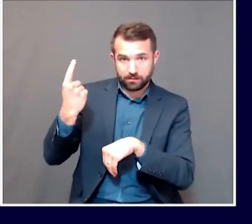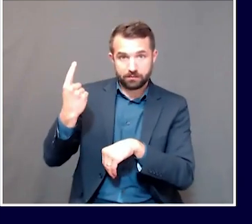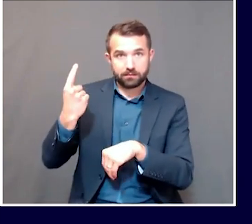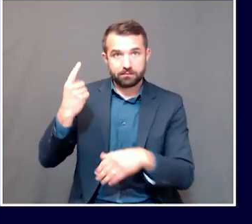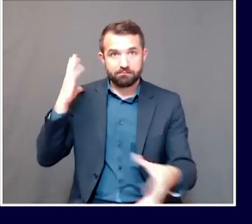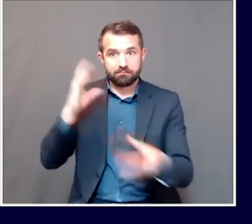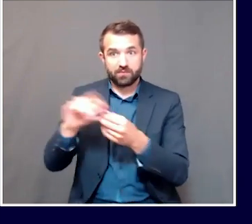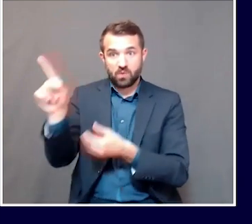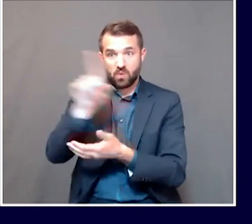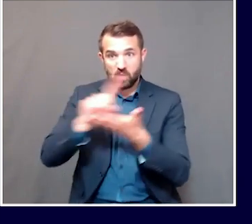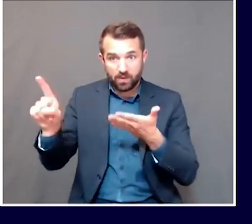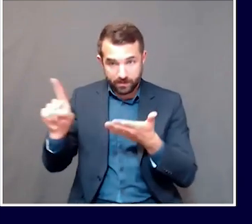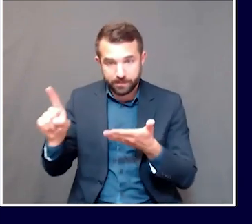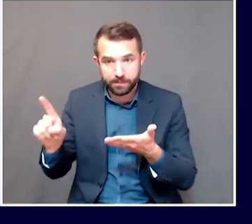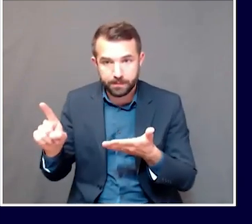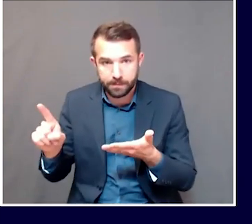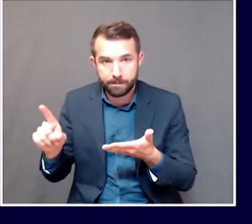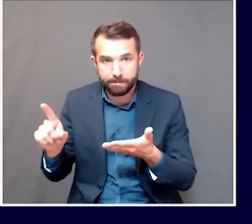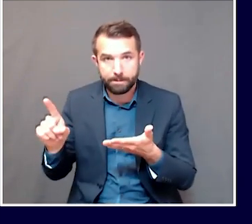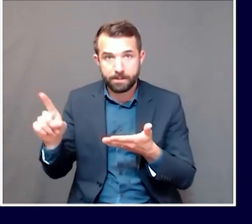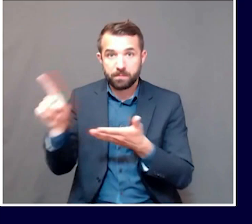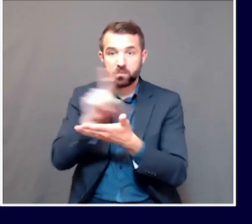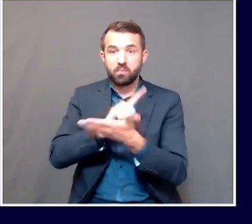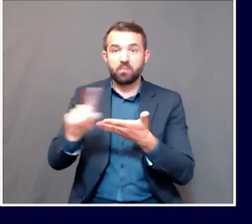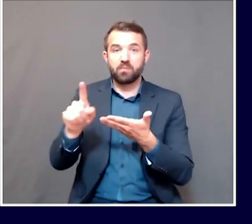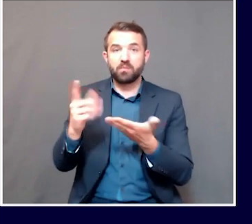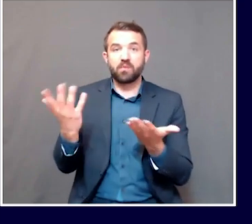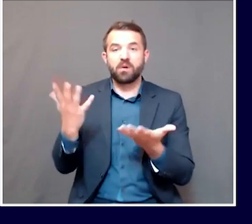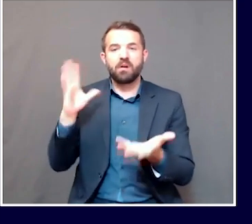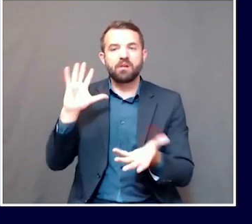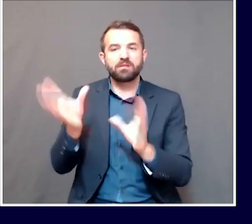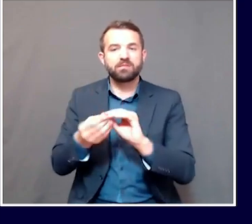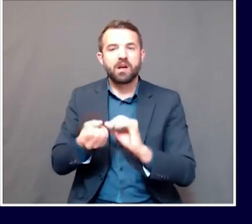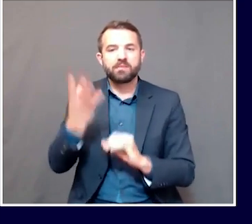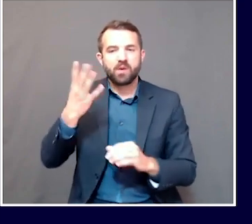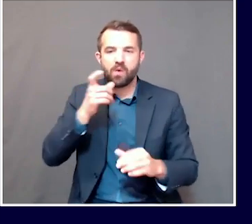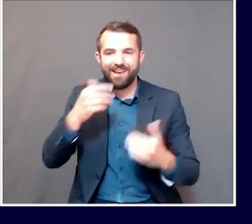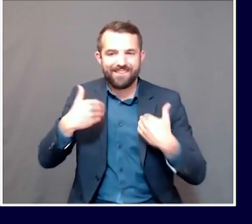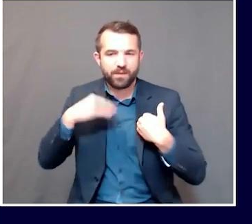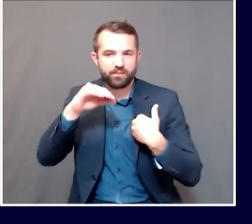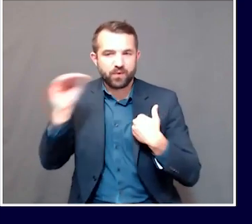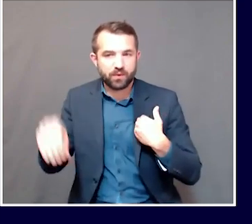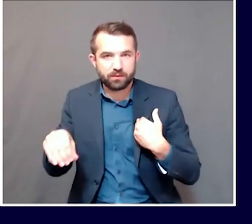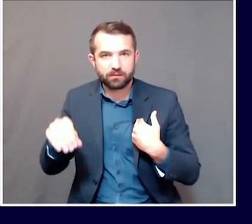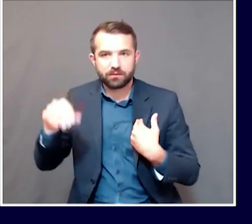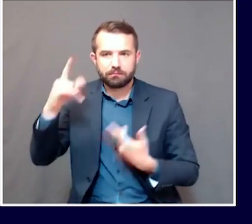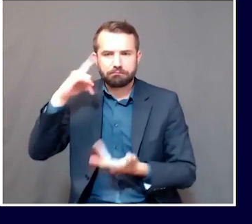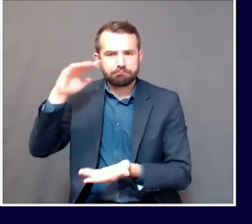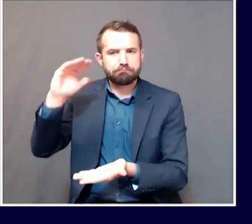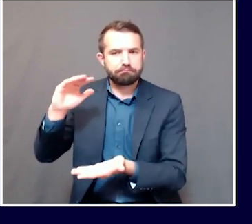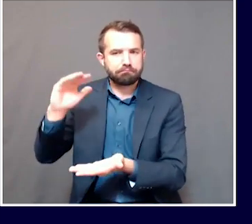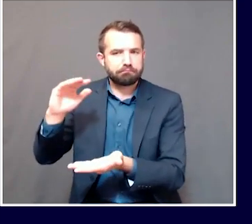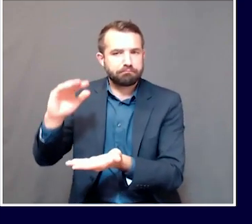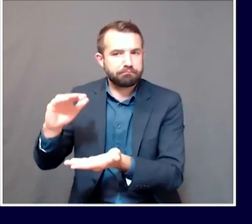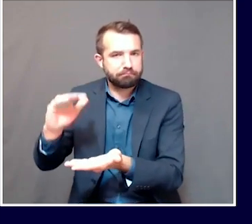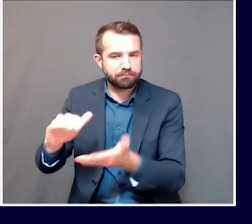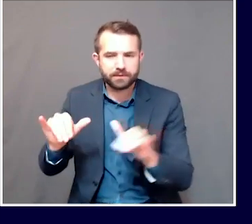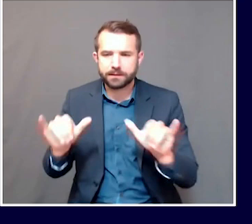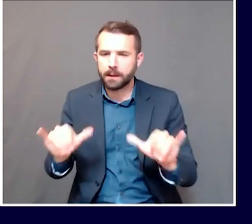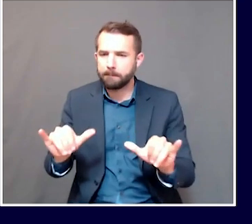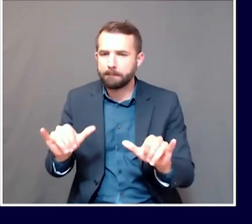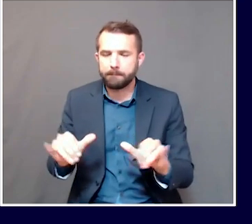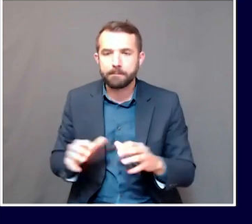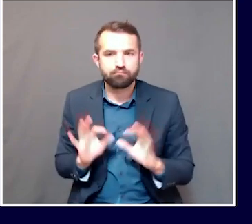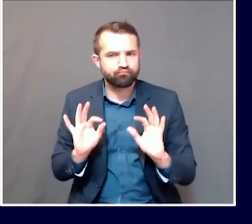our overall positivity rate has been trending in the right direction, as has the cumulative positivity rate. We still